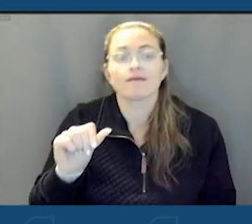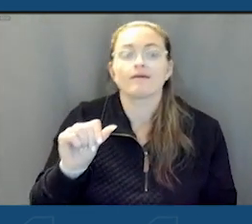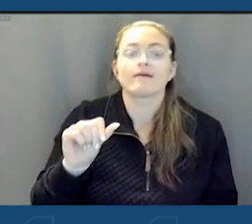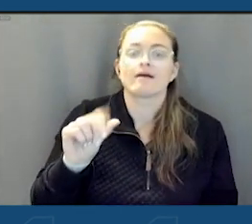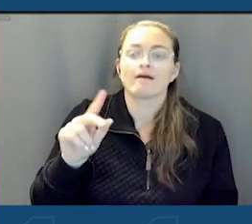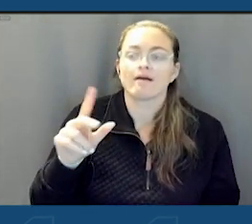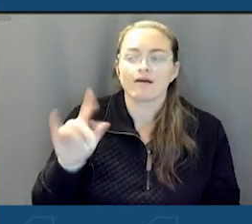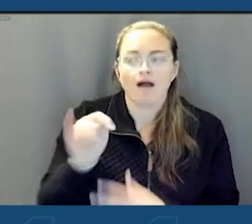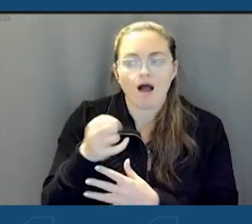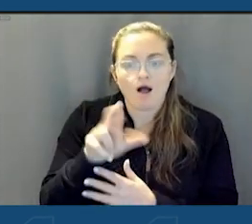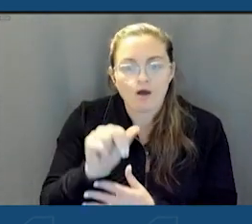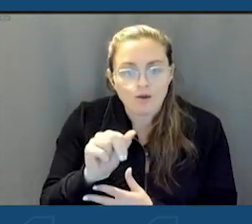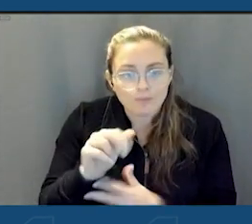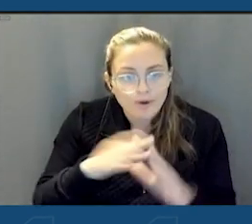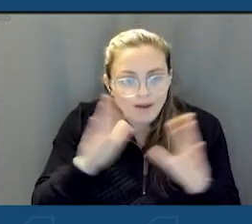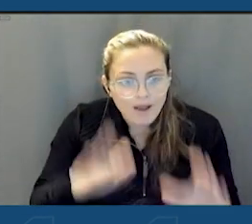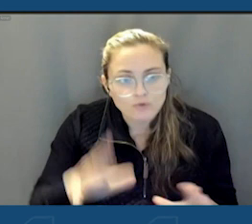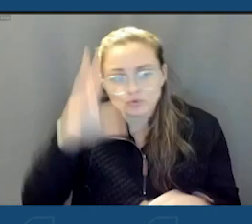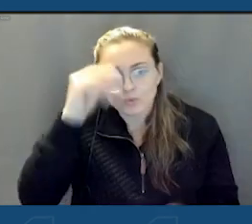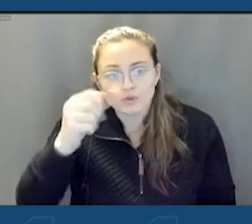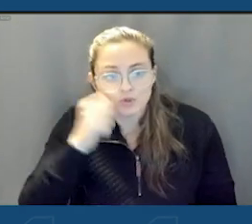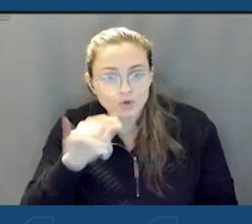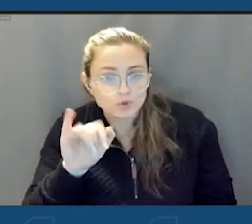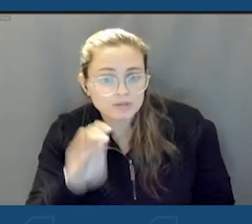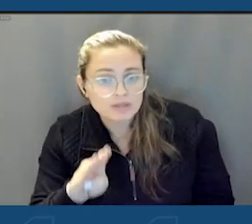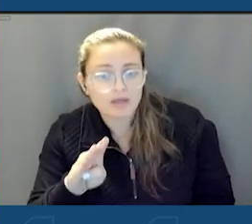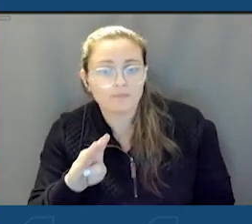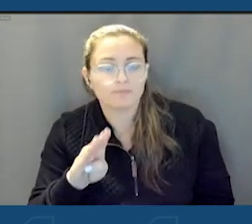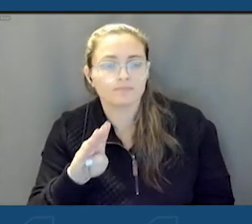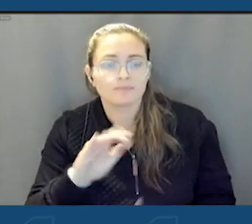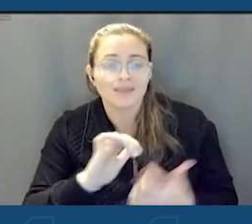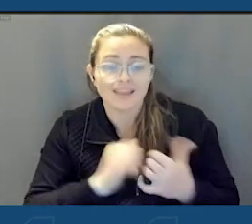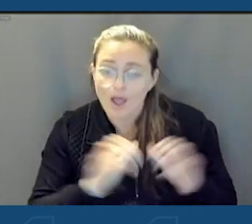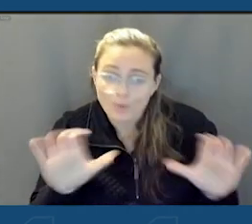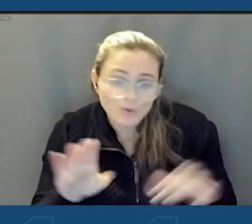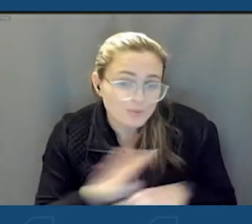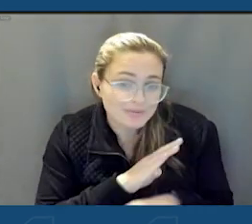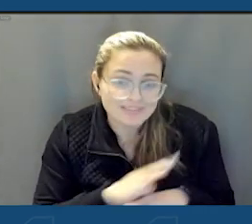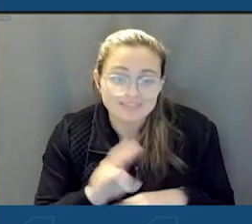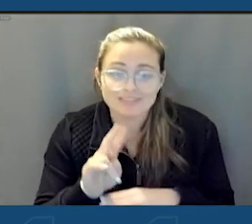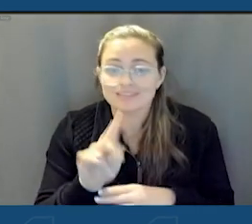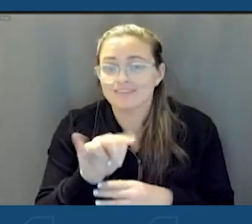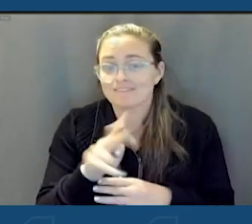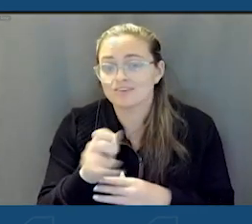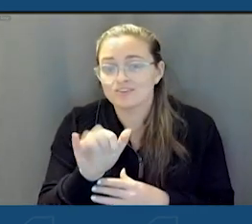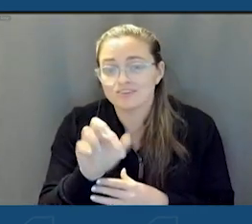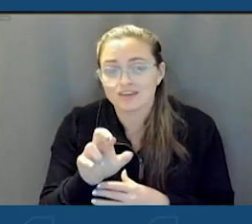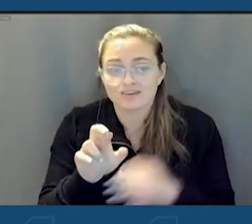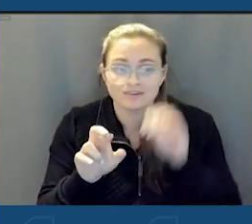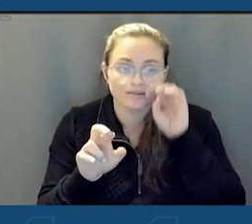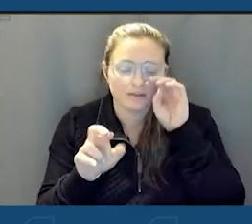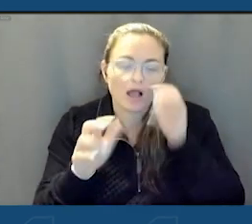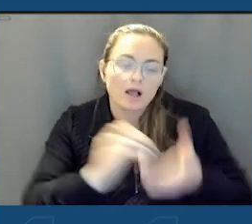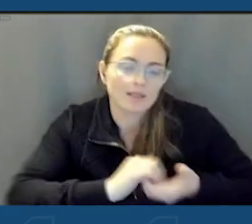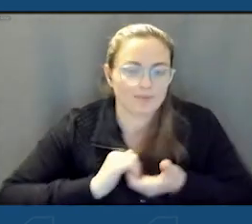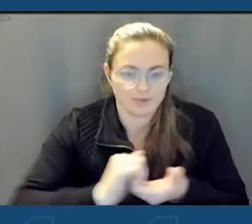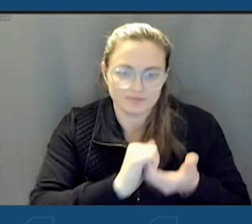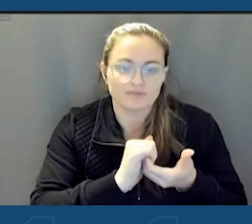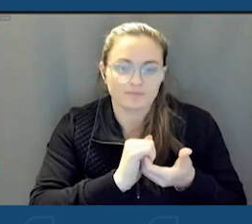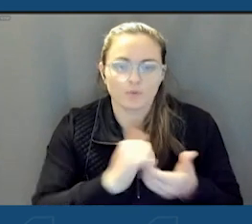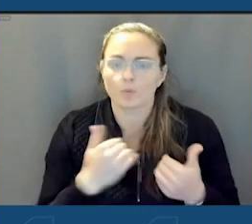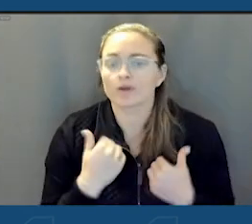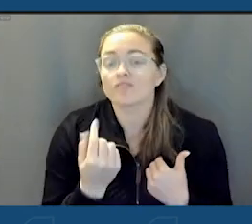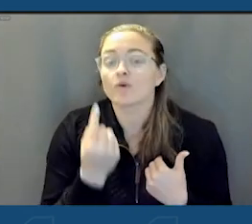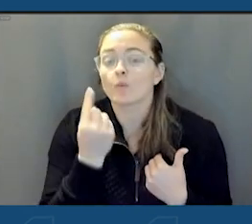House, the Boys and Girls Club. And this is how we do business in the village of Lancaster collaboratively. We have one